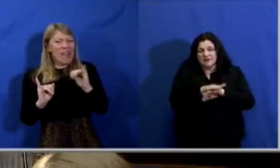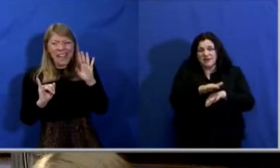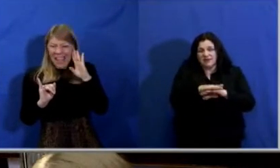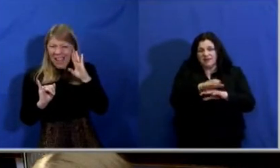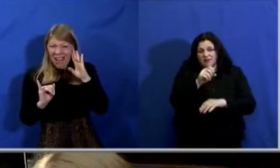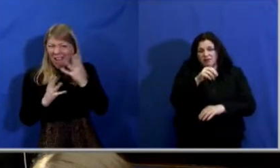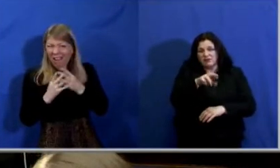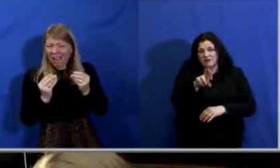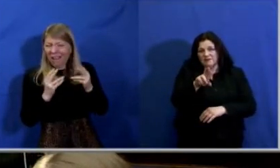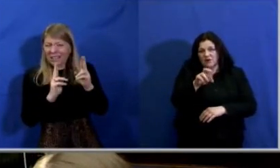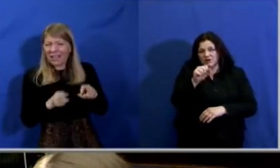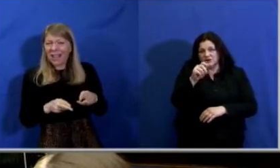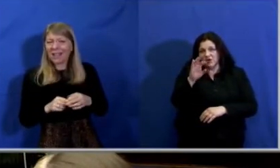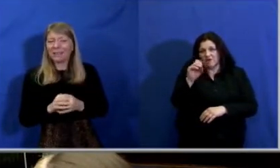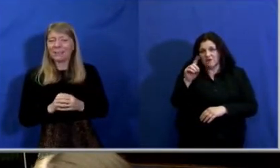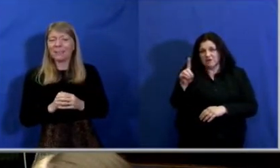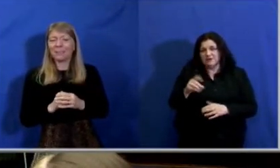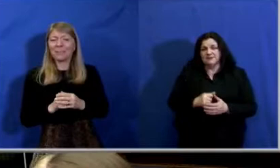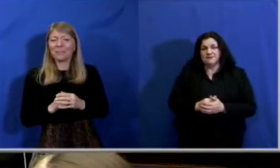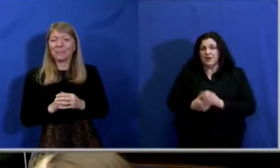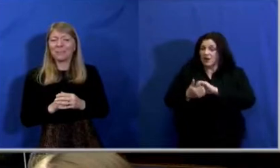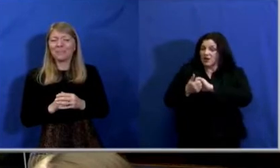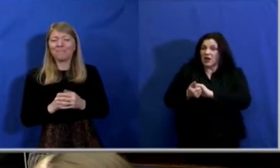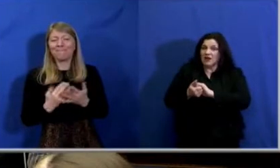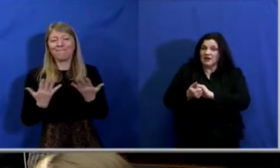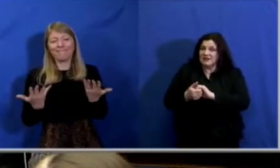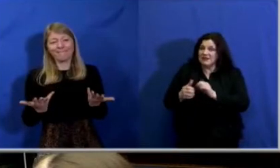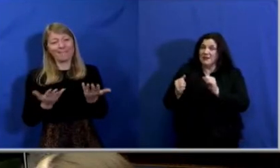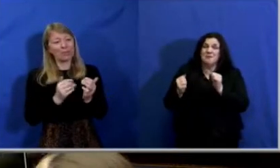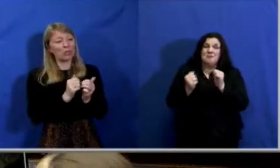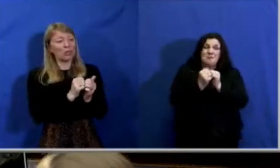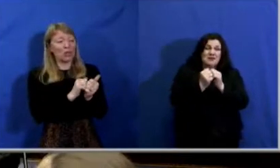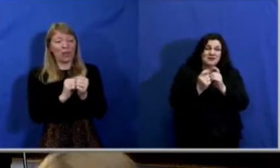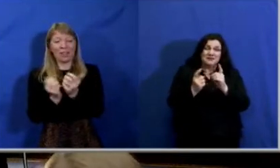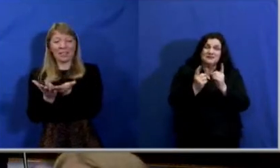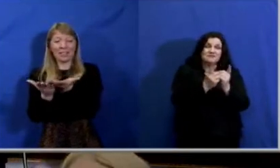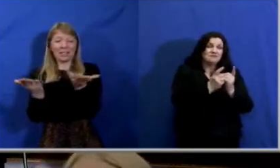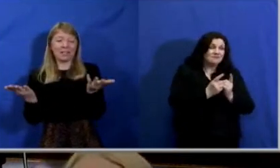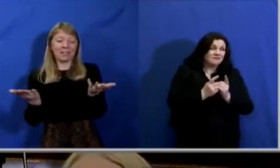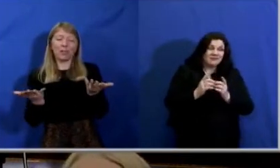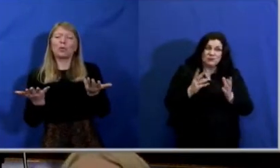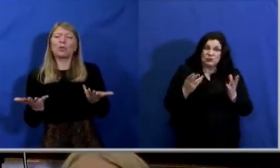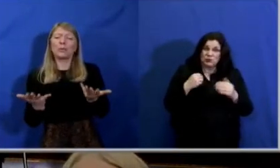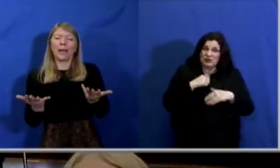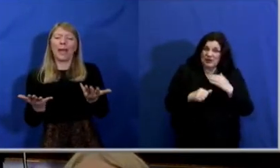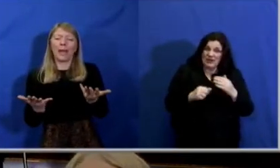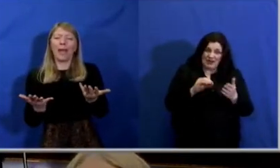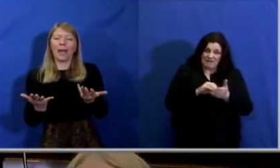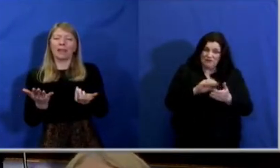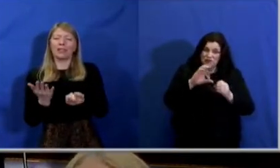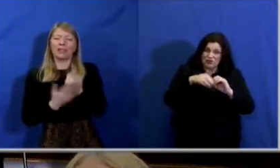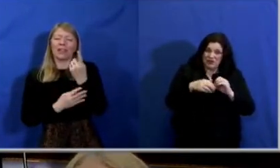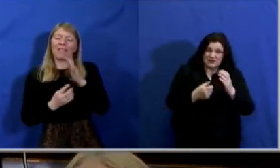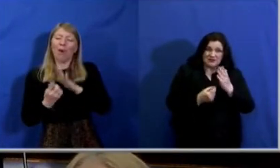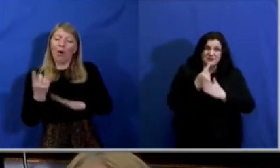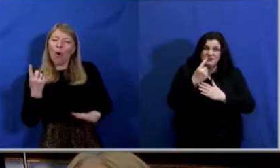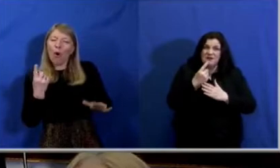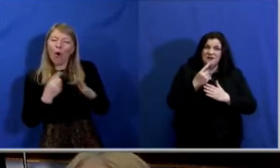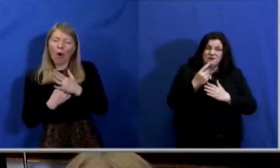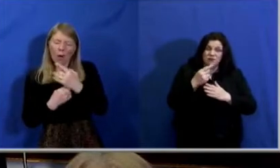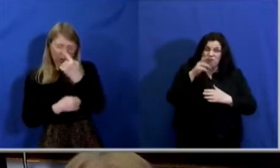But colleagues, let today be an opportunity for us all to remember that one day,